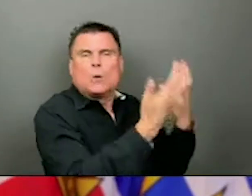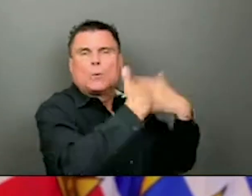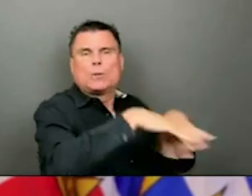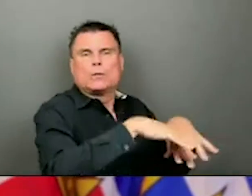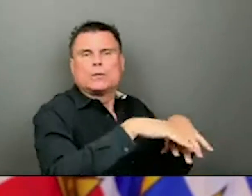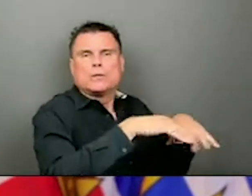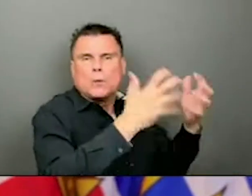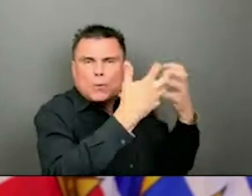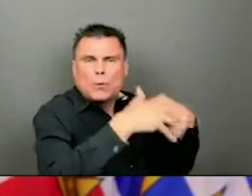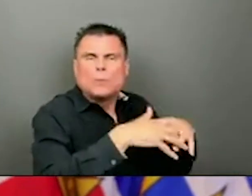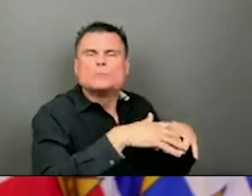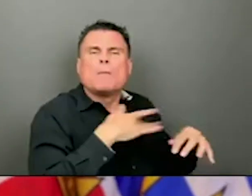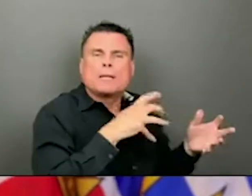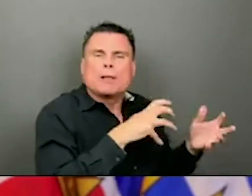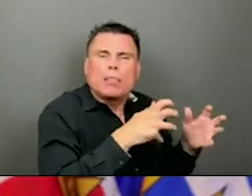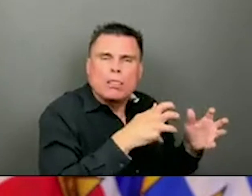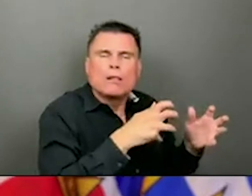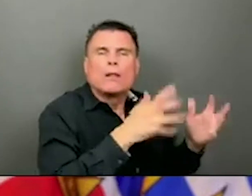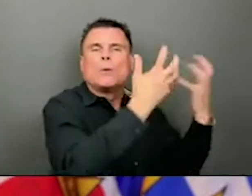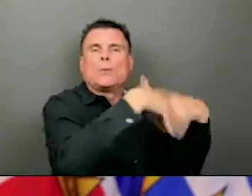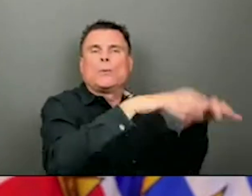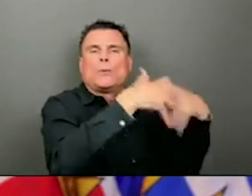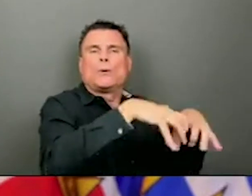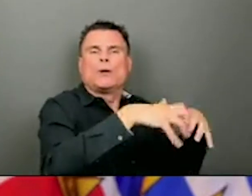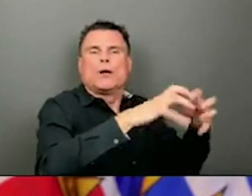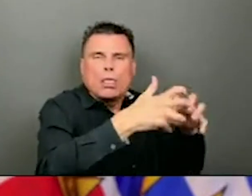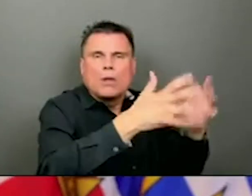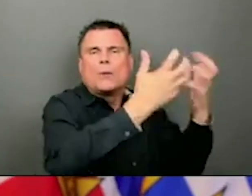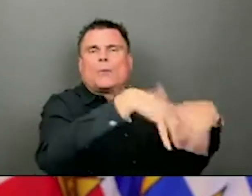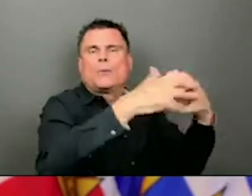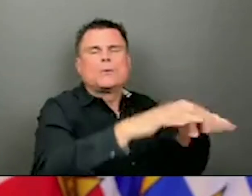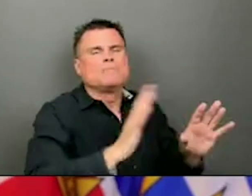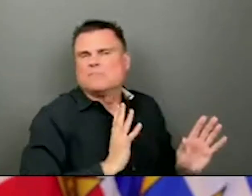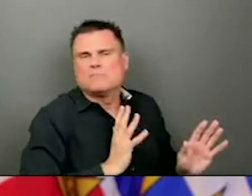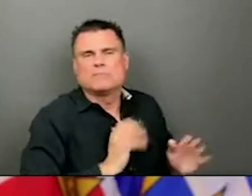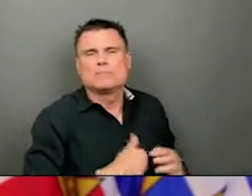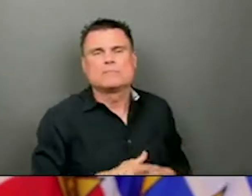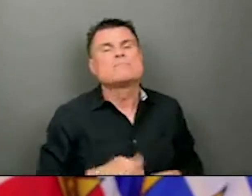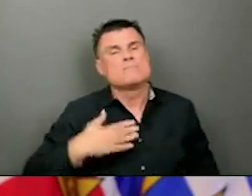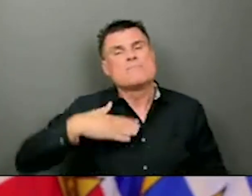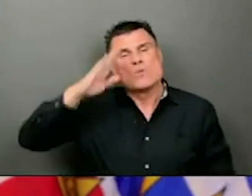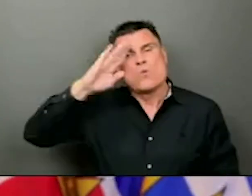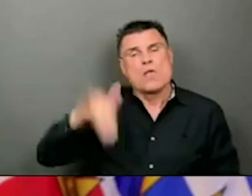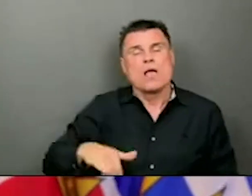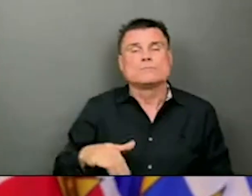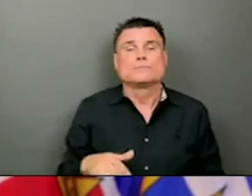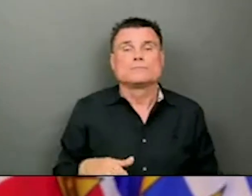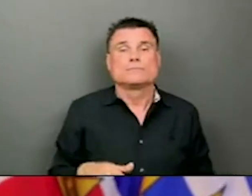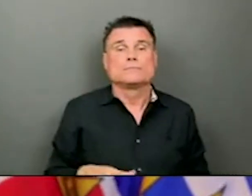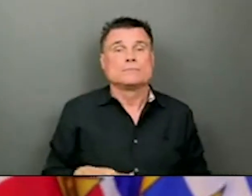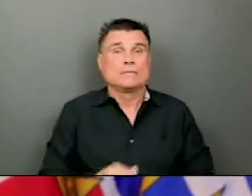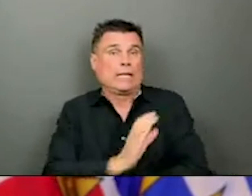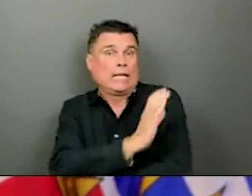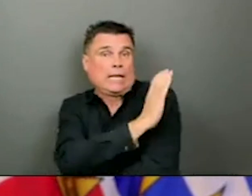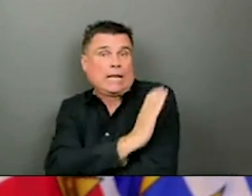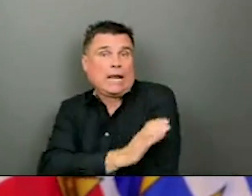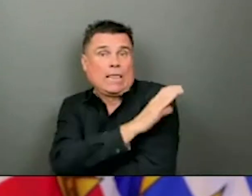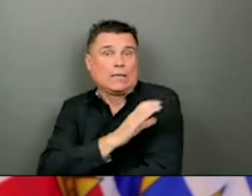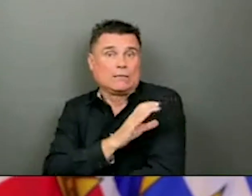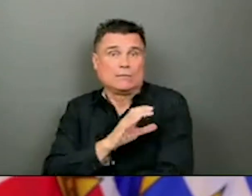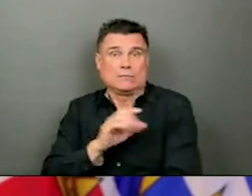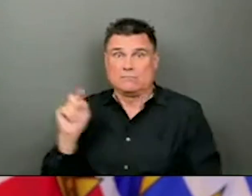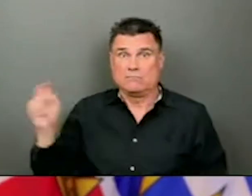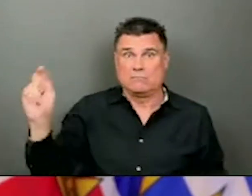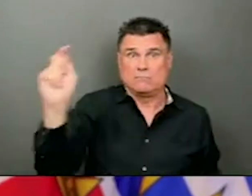But I also know that operationally, at least the clinics that I have been involved in, and we had an update again this morning and over the weekend,